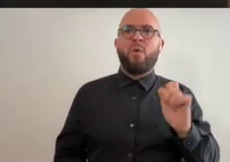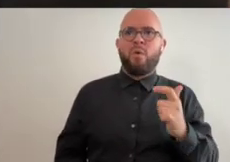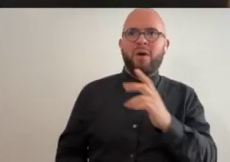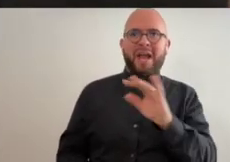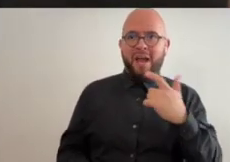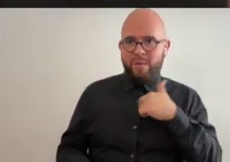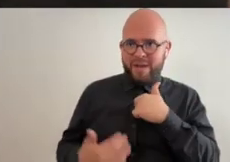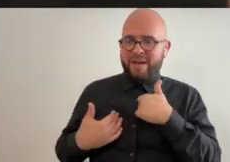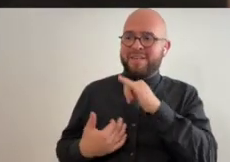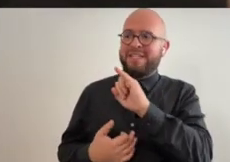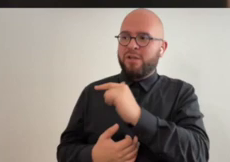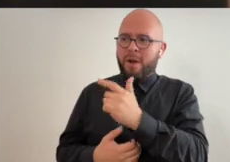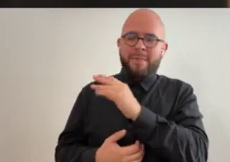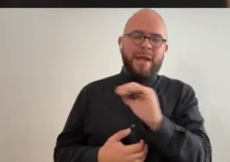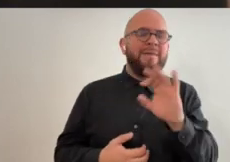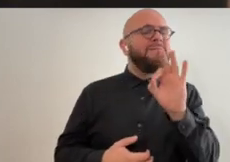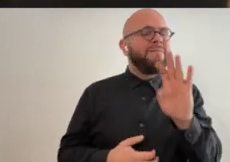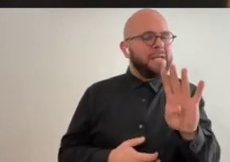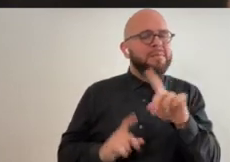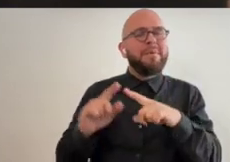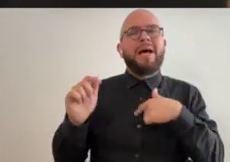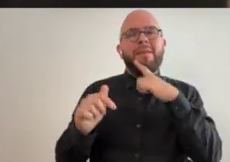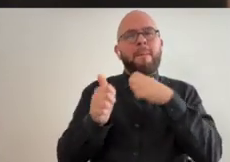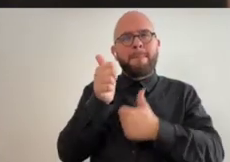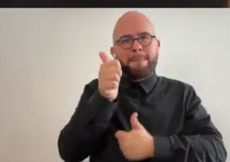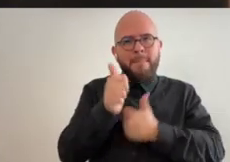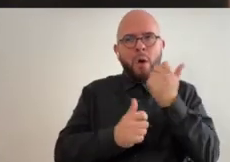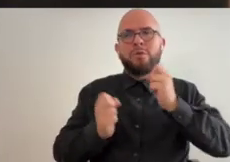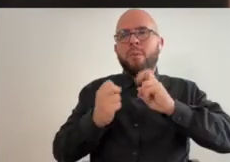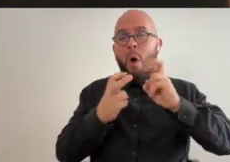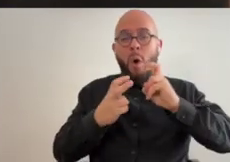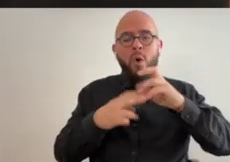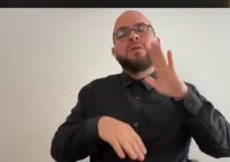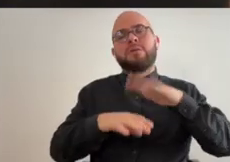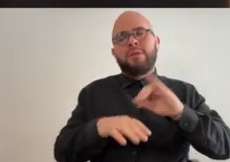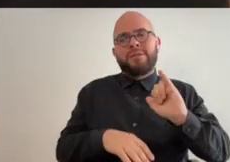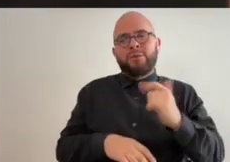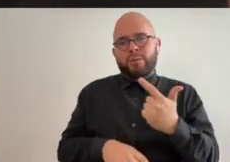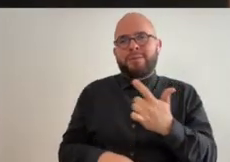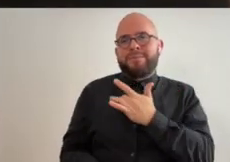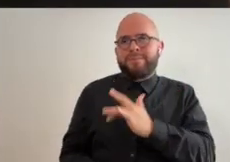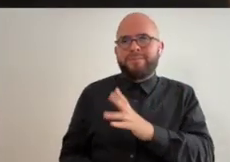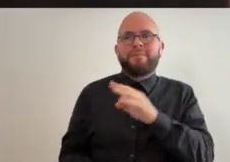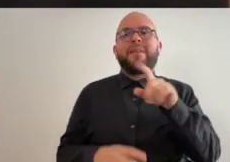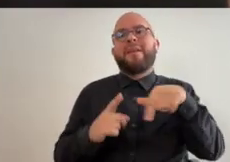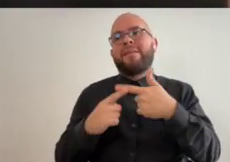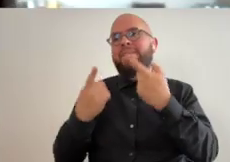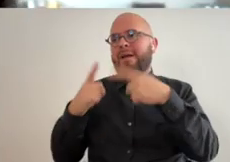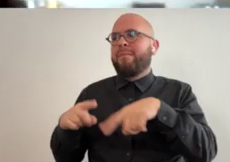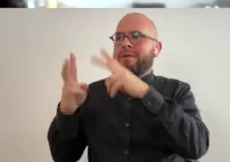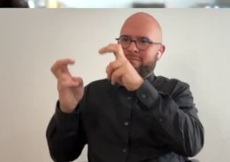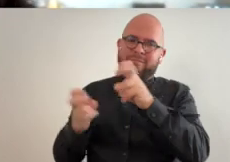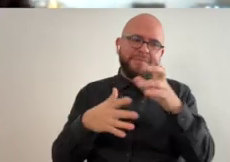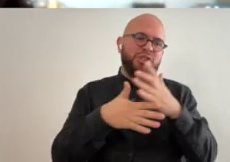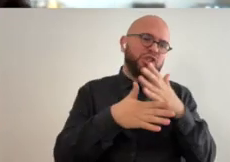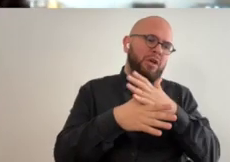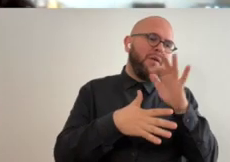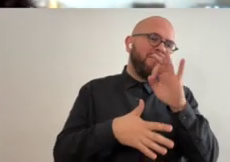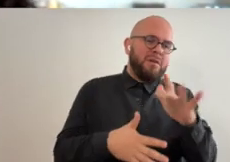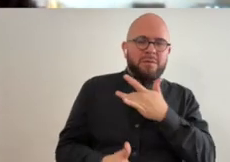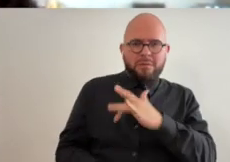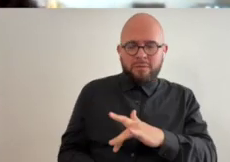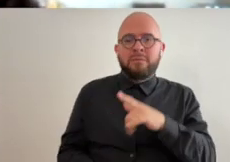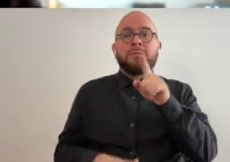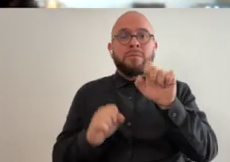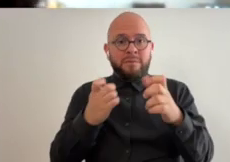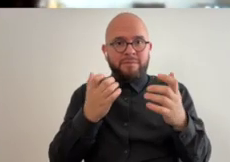and we have a facebook but we're mostly most the stuff we post is on instagram and get shared on facebook okay so find all